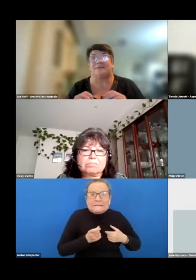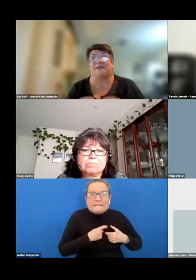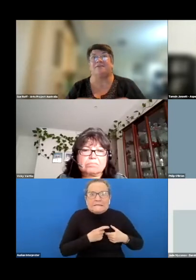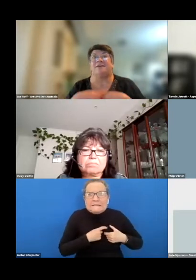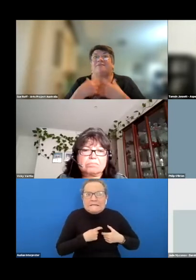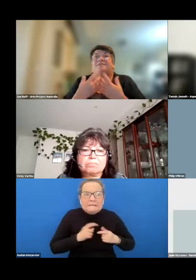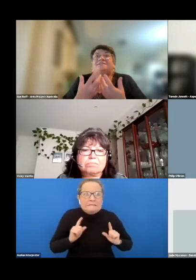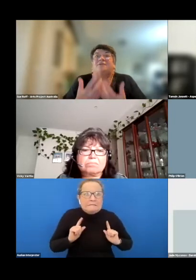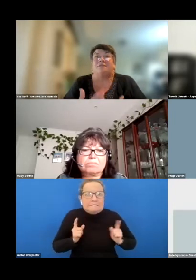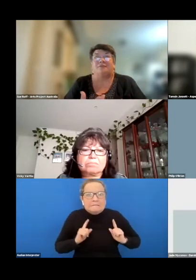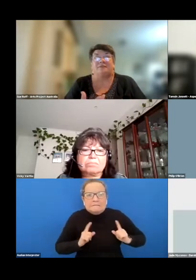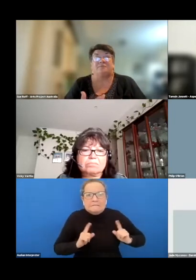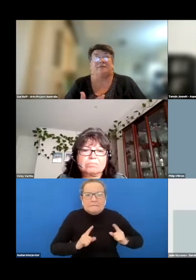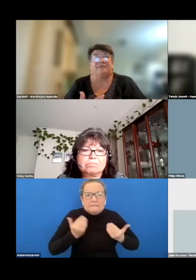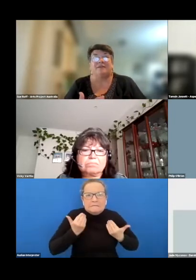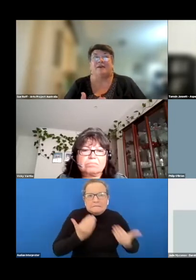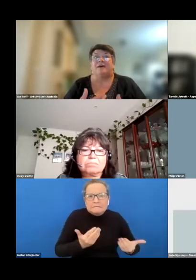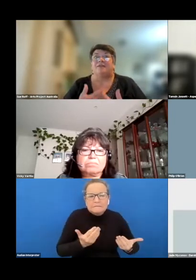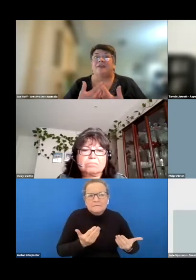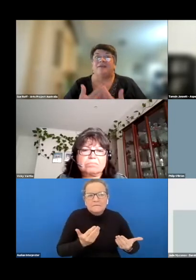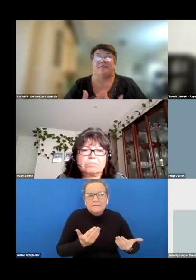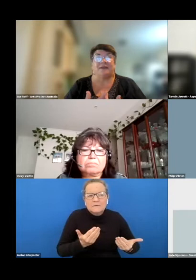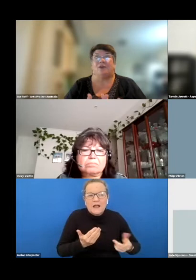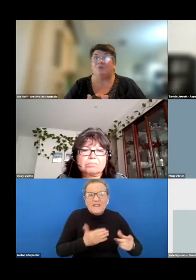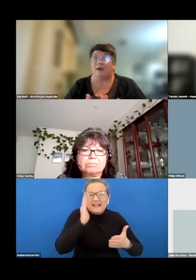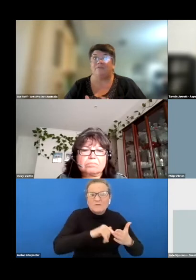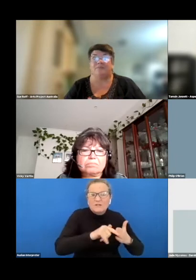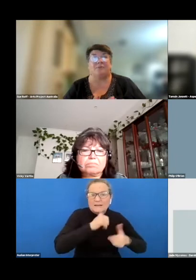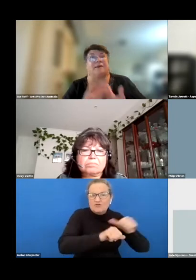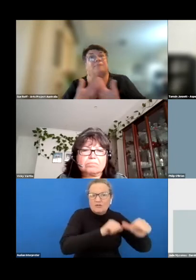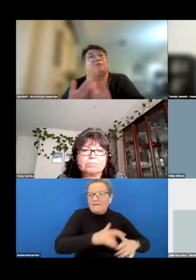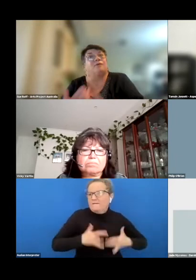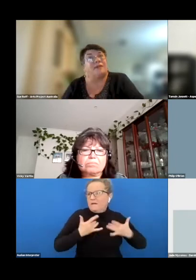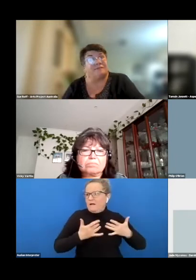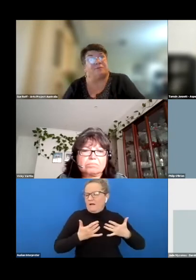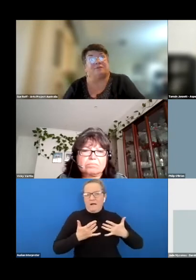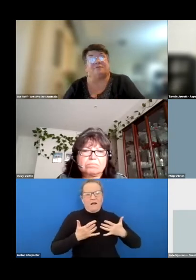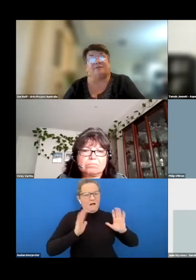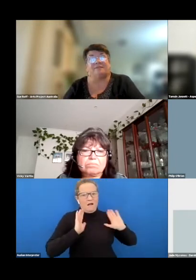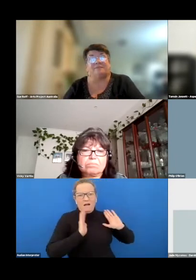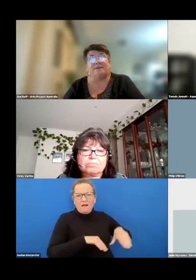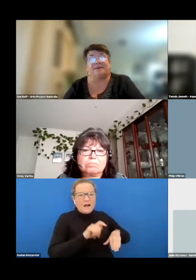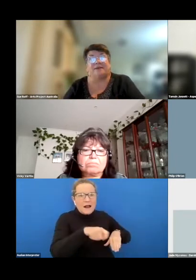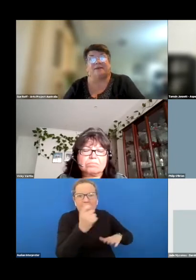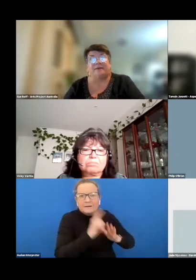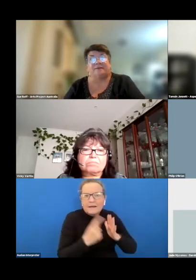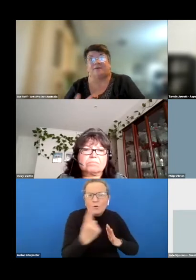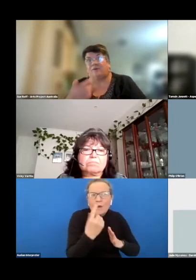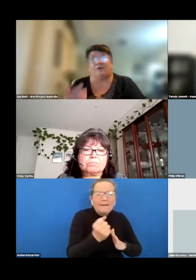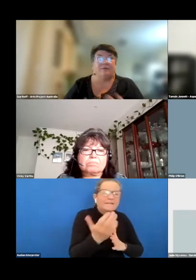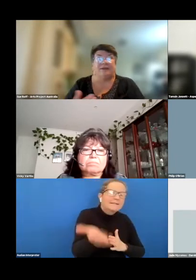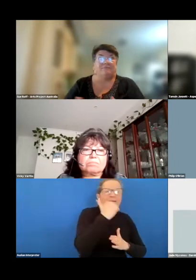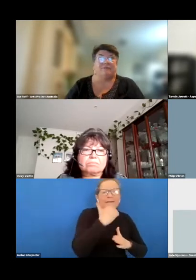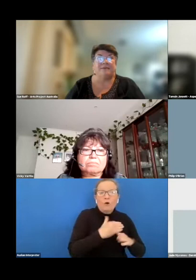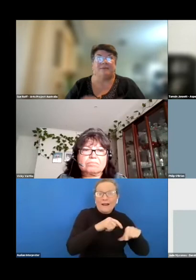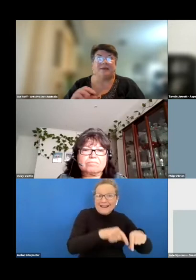expect and i think having just gone through this process they're now feeling a lot more comfortable about employing the next person with a disability so